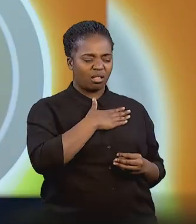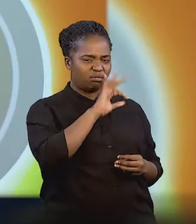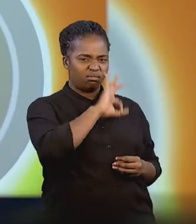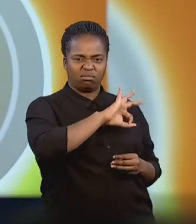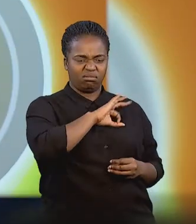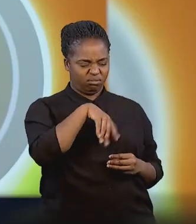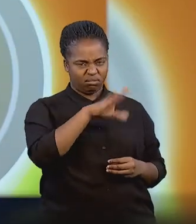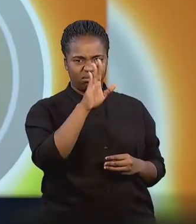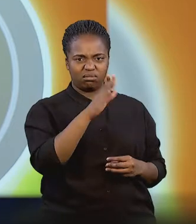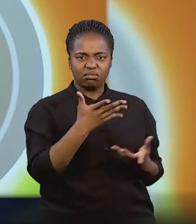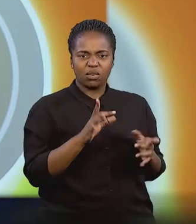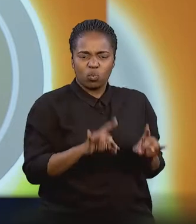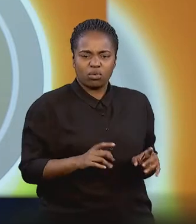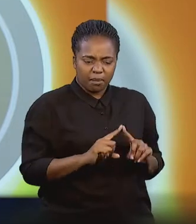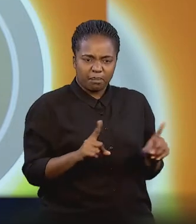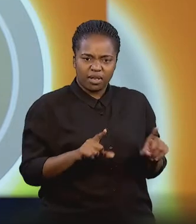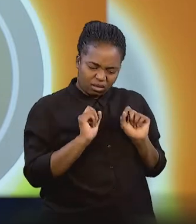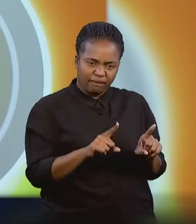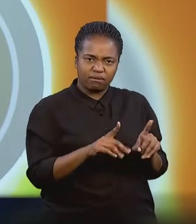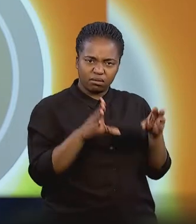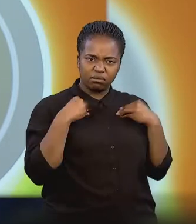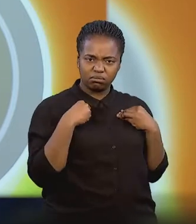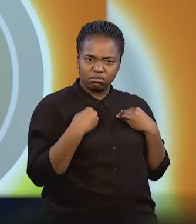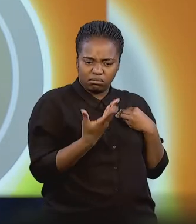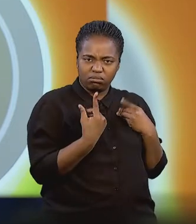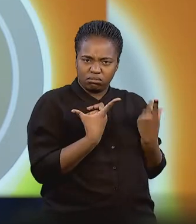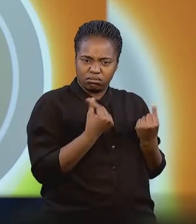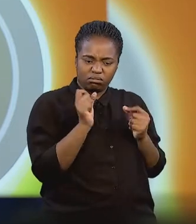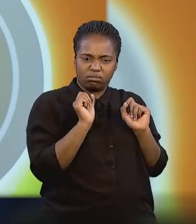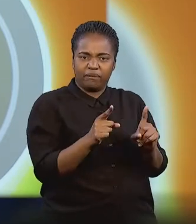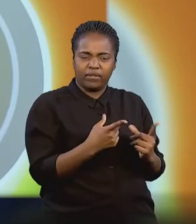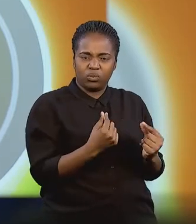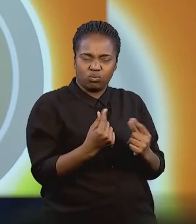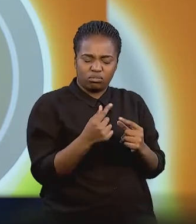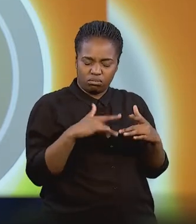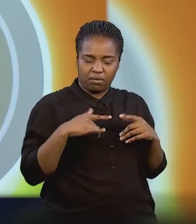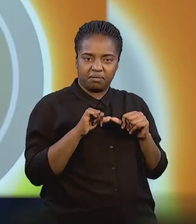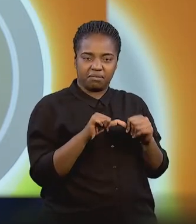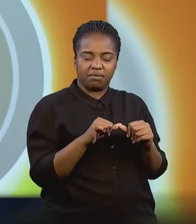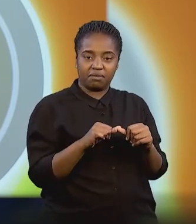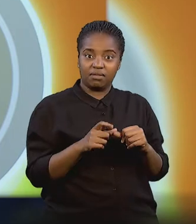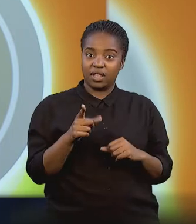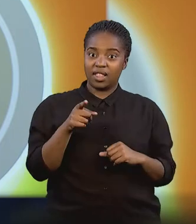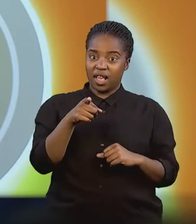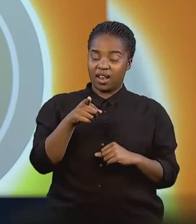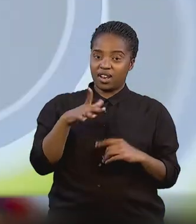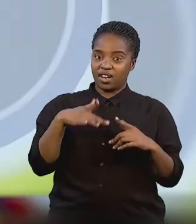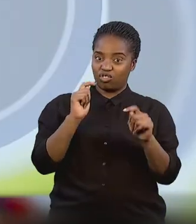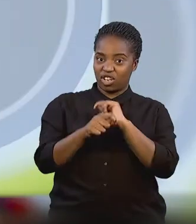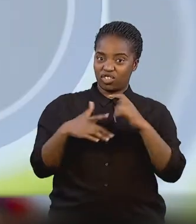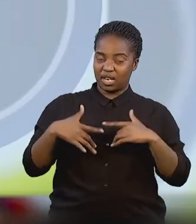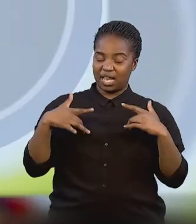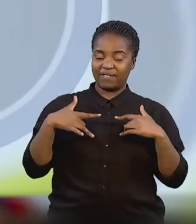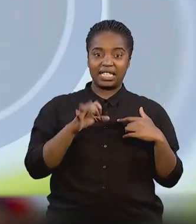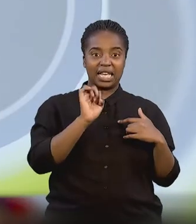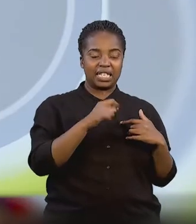I don't feel sorry for you. You're in this situation now, but you need to embrace it now. You need to move forward with your life. And that moment alone changed